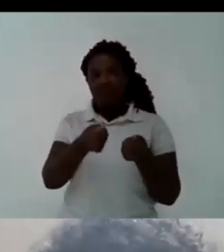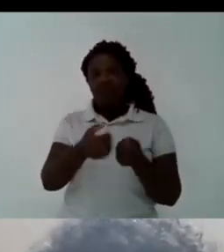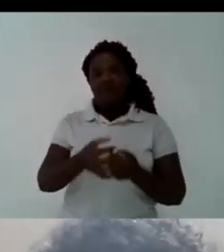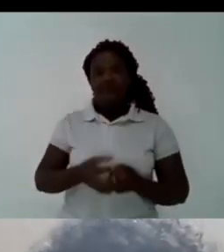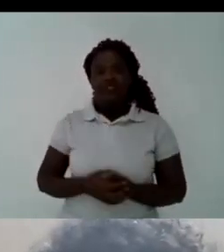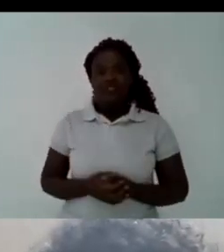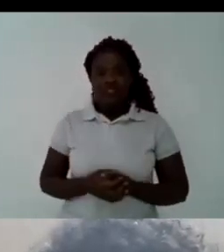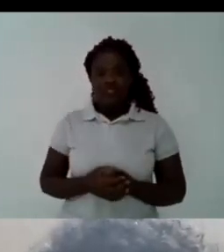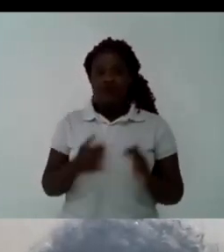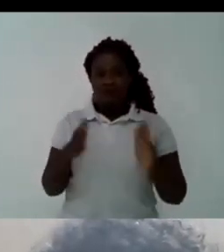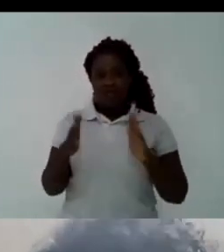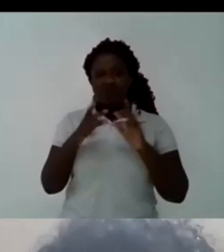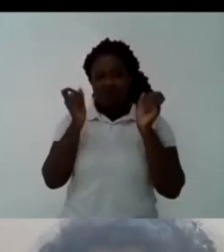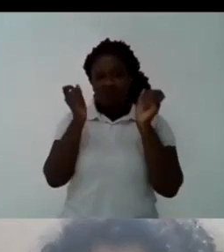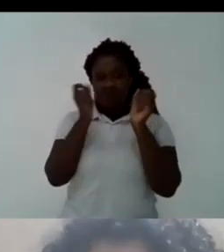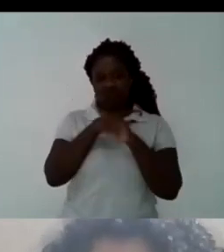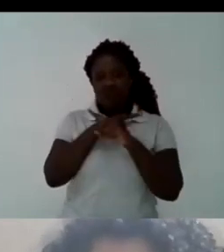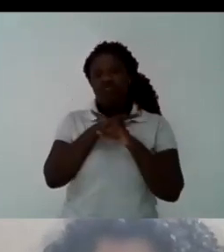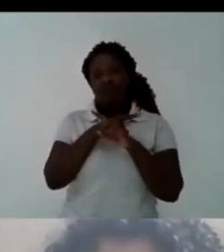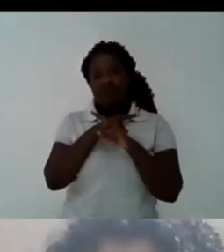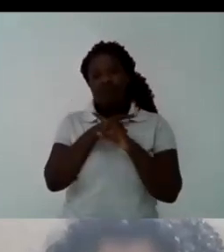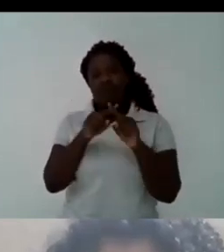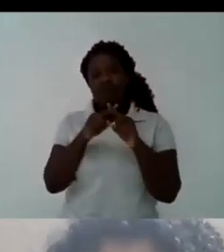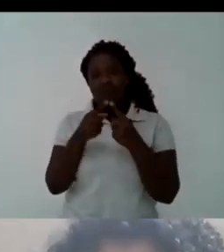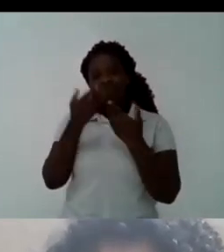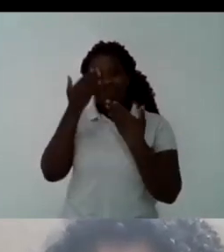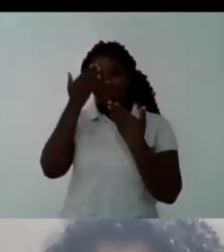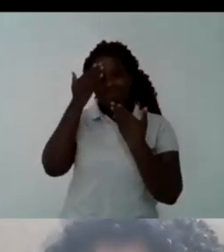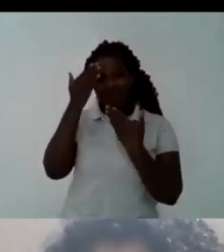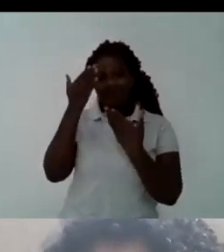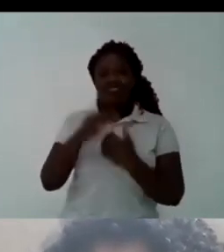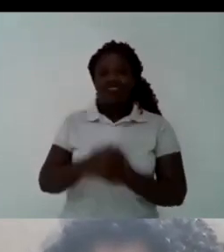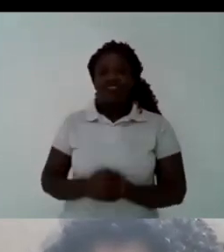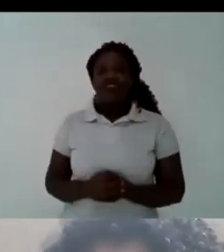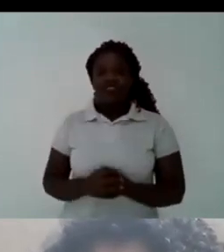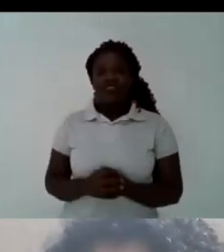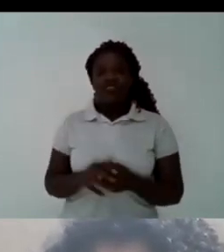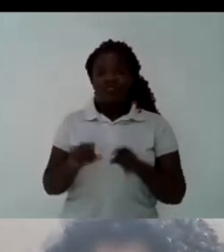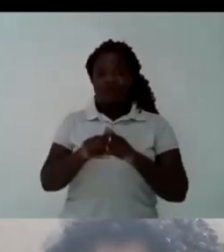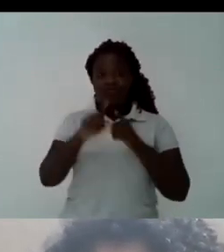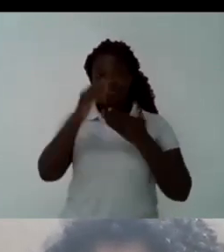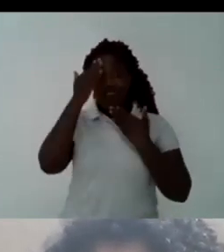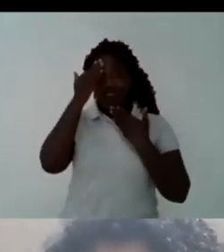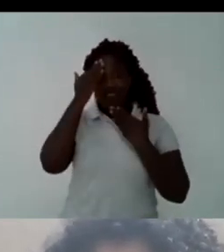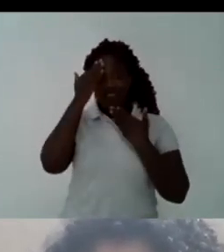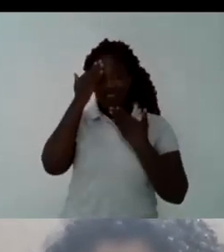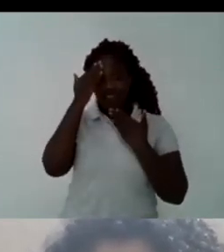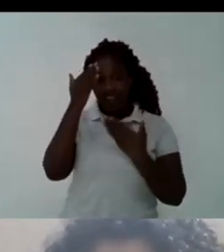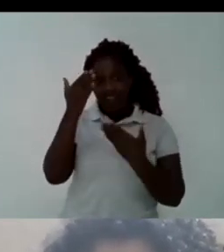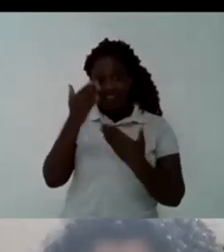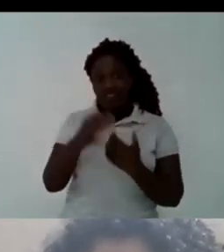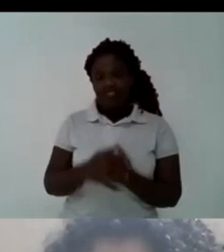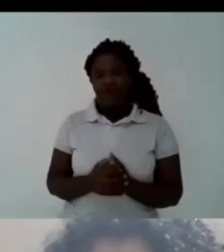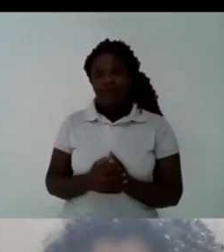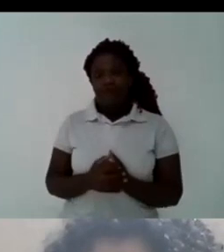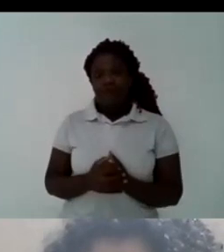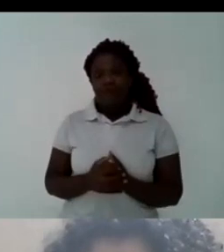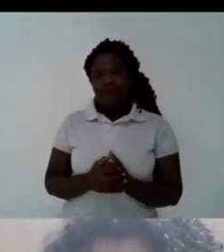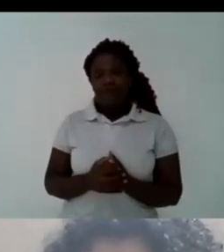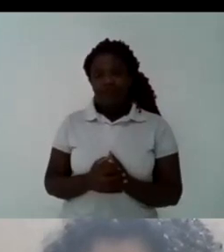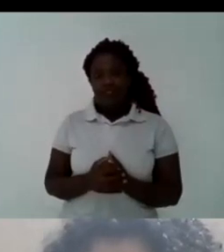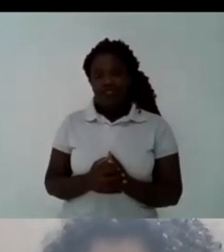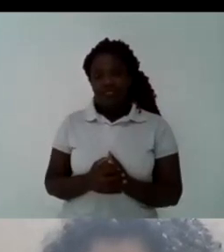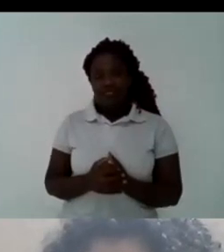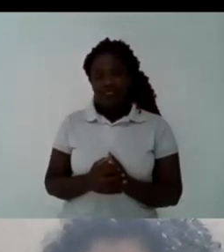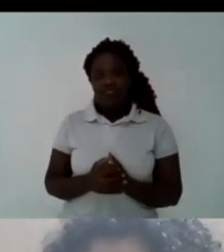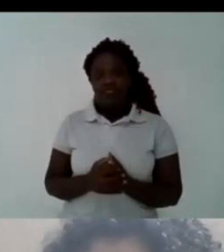it's uh it's uh very important to hear all of you and i would like to thank you all